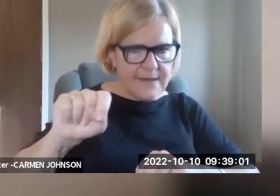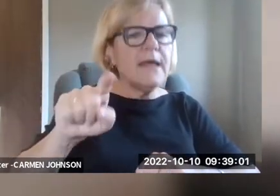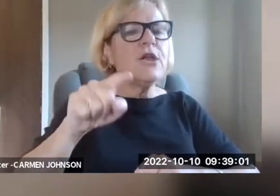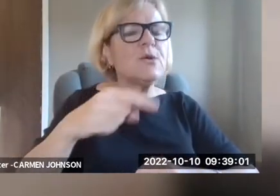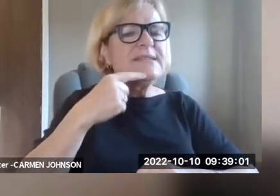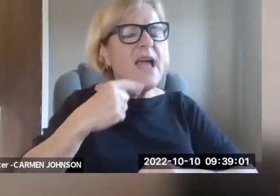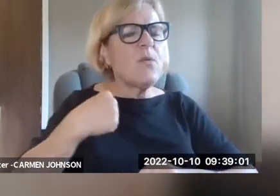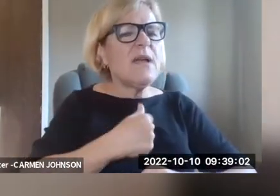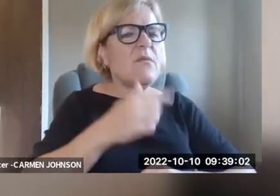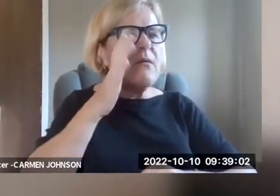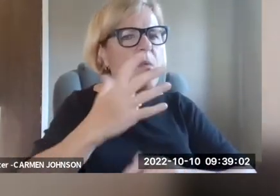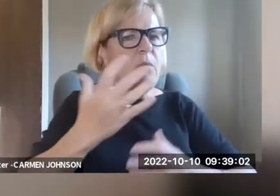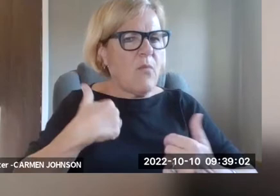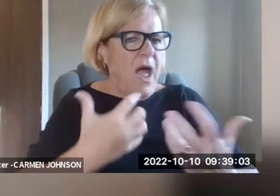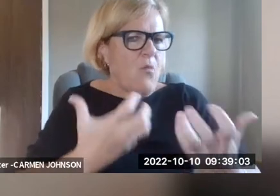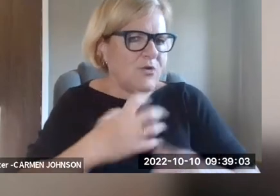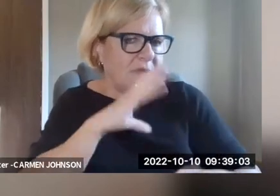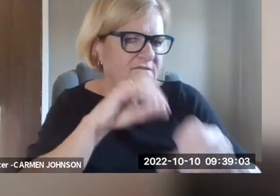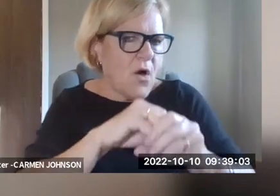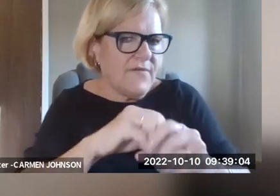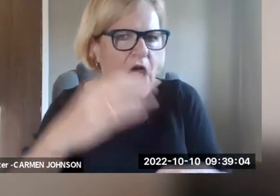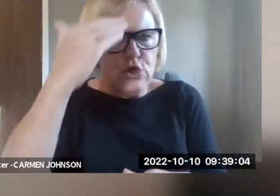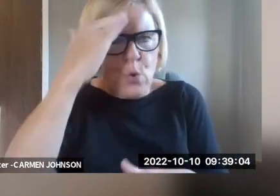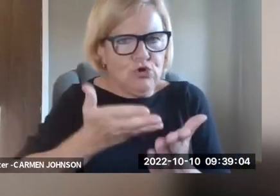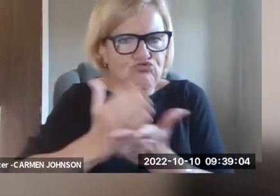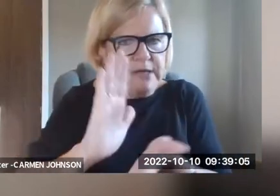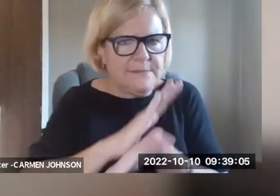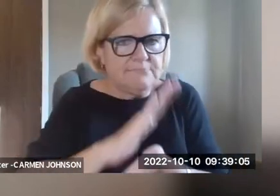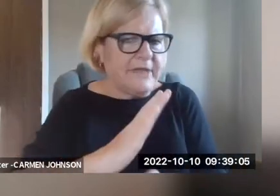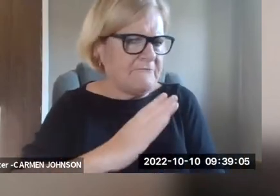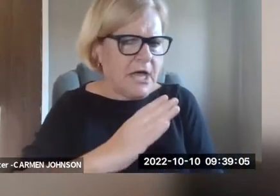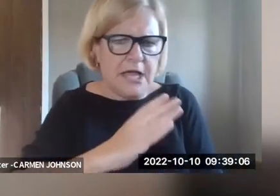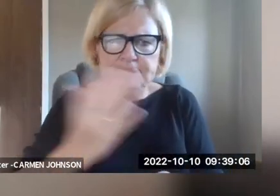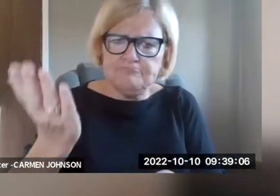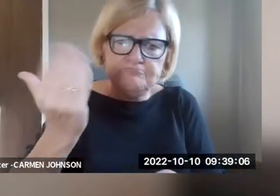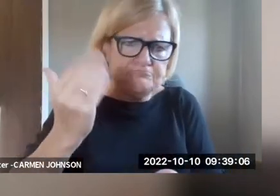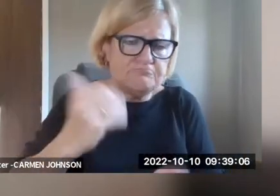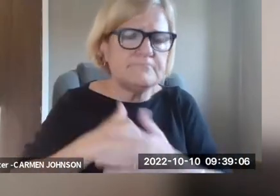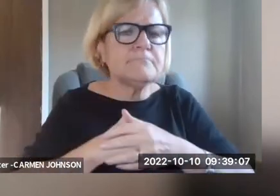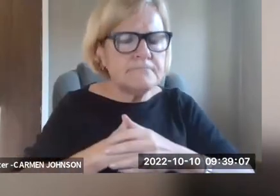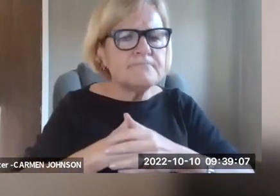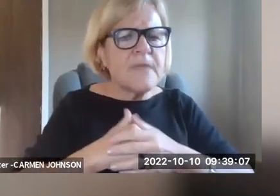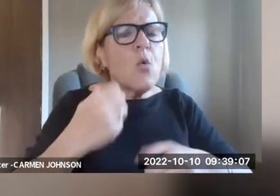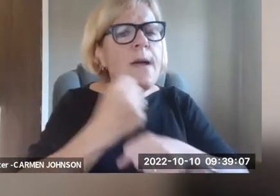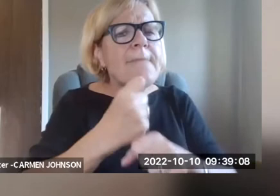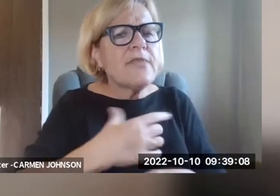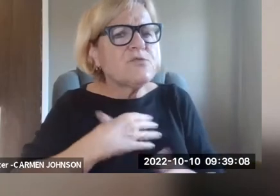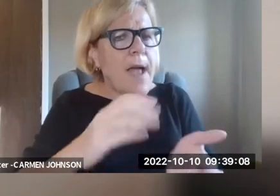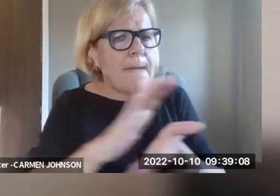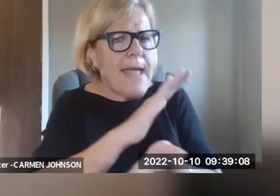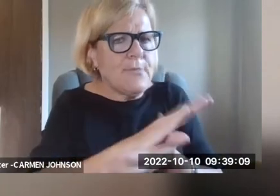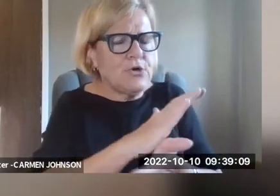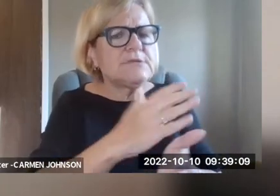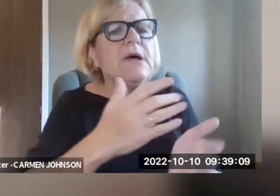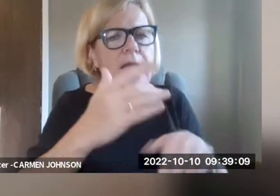clearinghouse.net, um, and say, Hey, I want to, I want to be part of that creation of a know your rights document, which we're then going to distribute to people. Um,